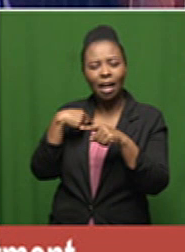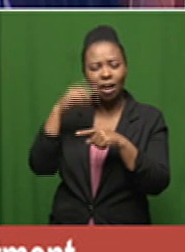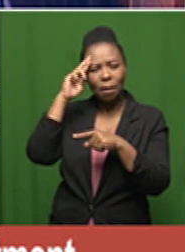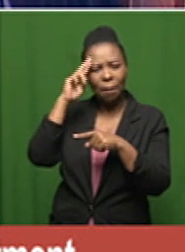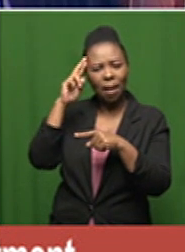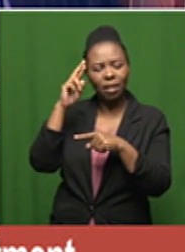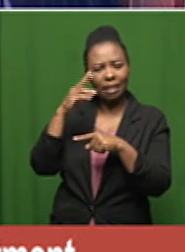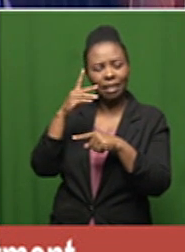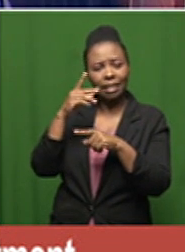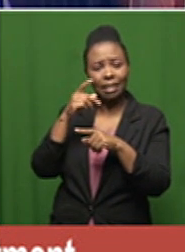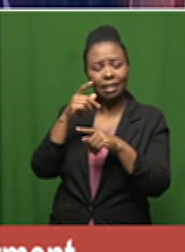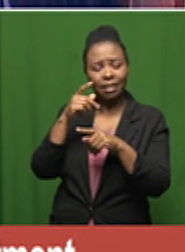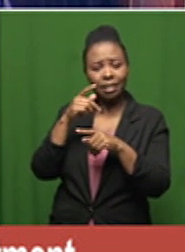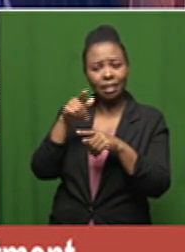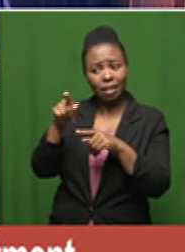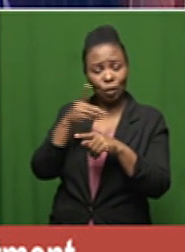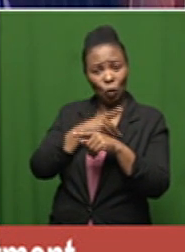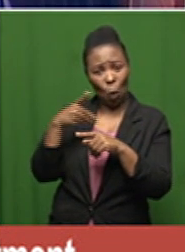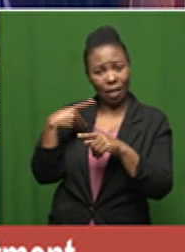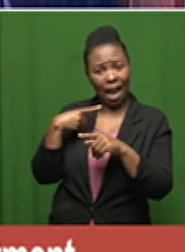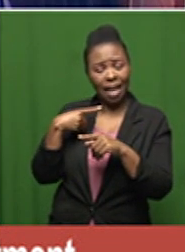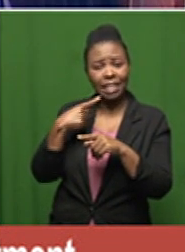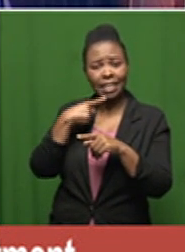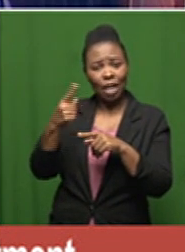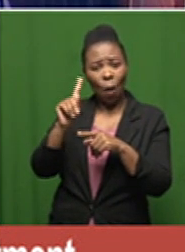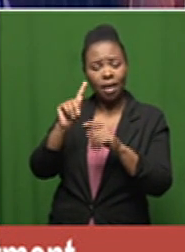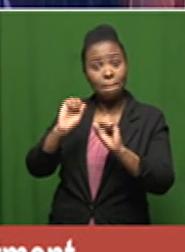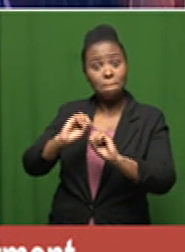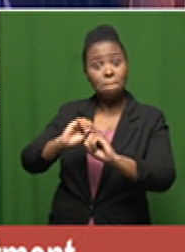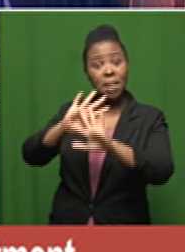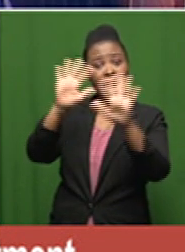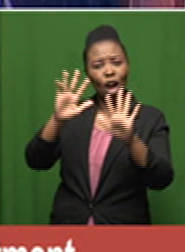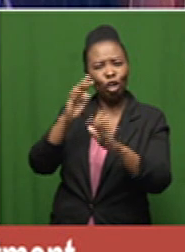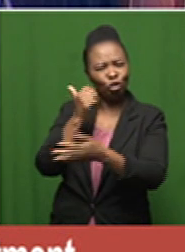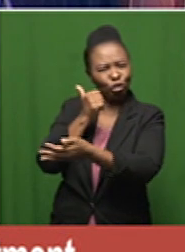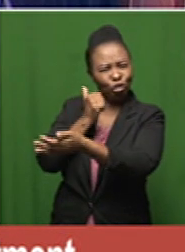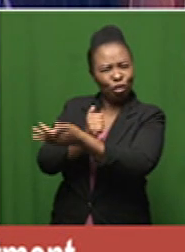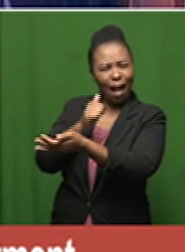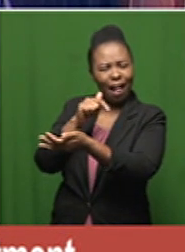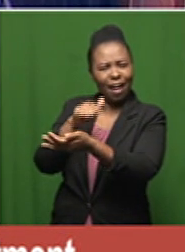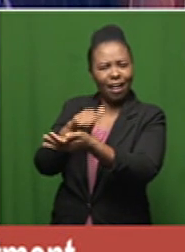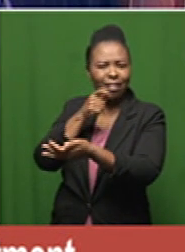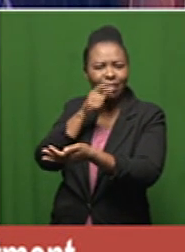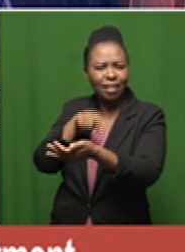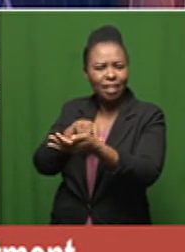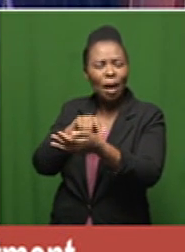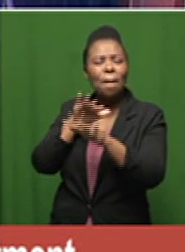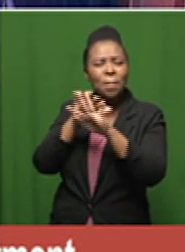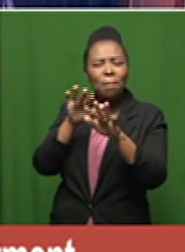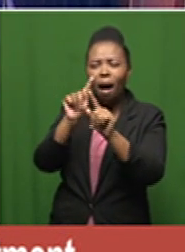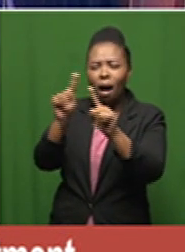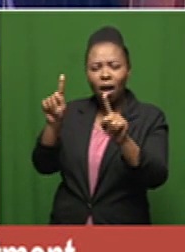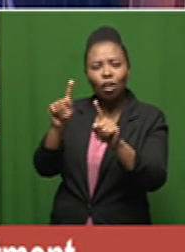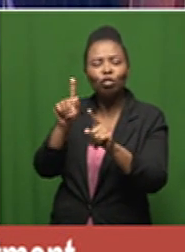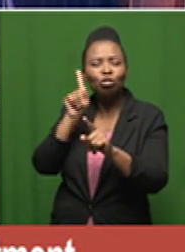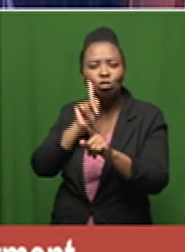and one of the doctors that was quoted said miracle drug a lot of people have been trying drugs so we had